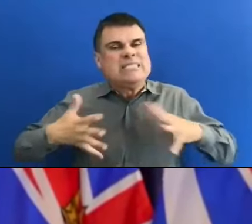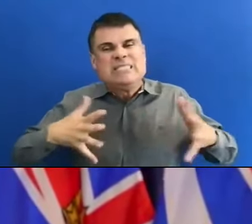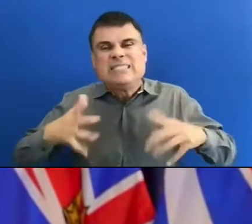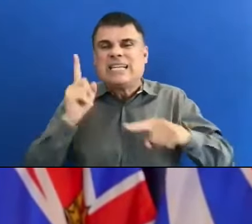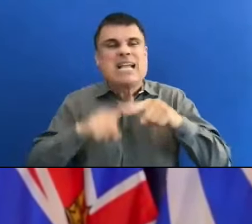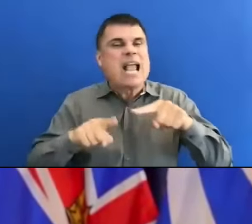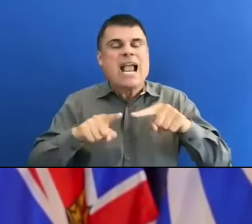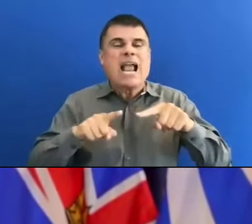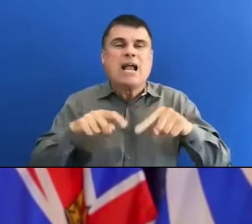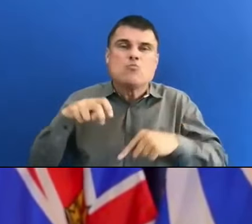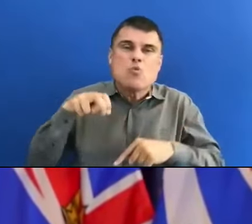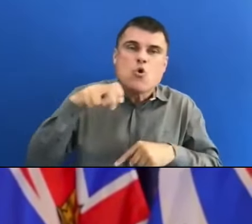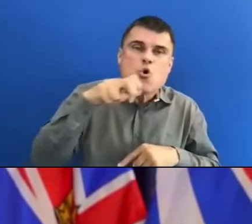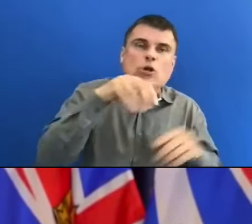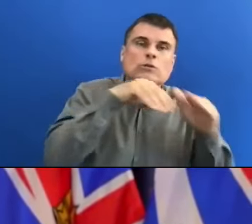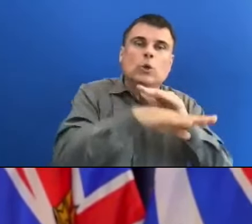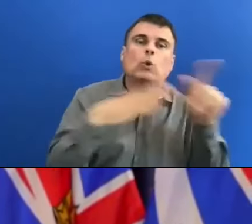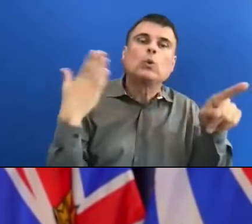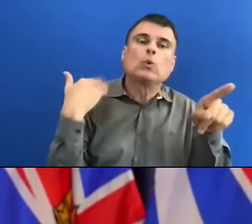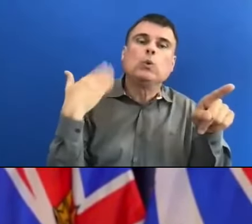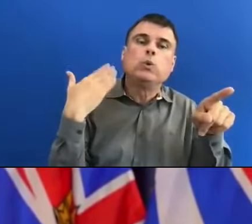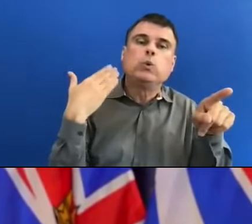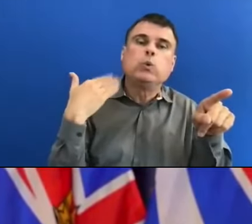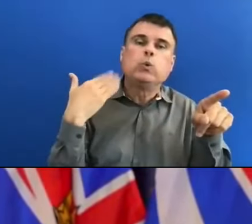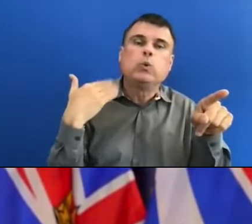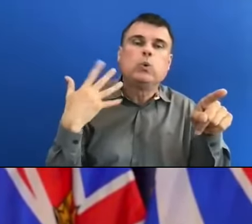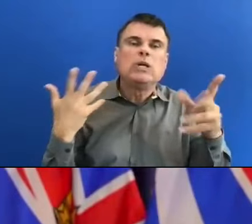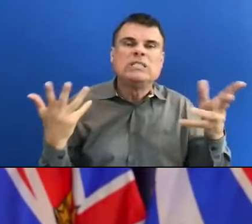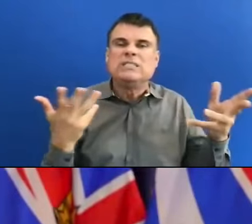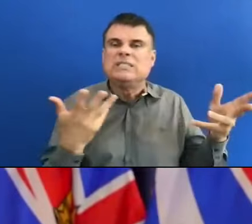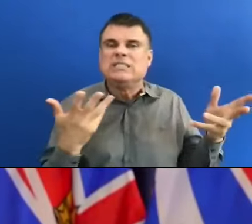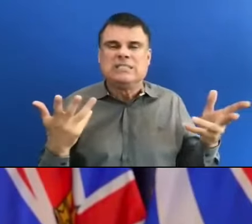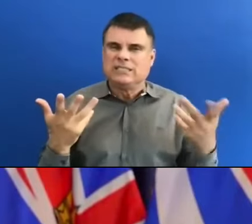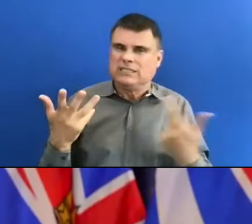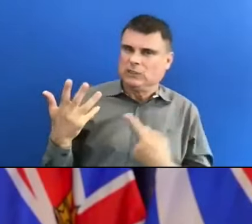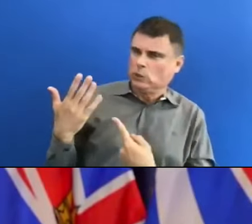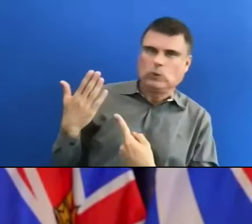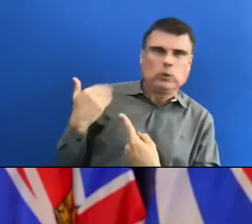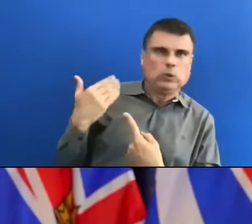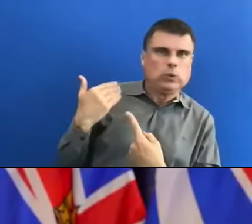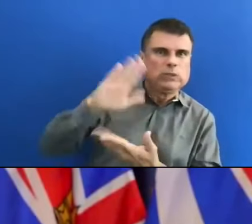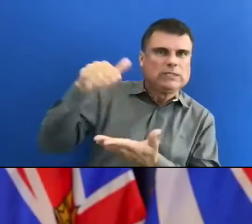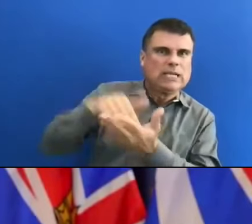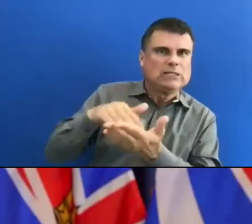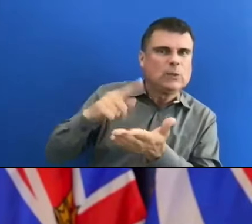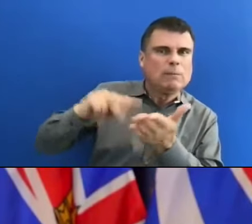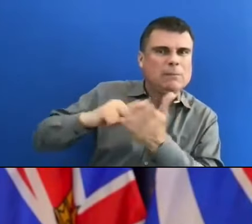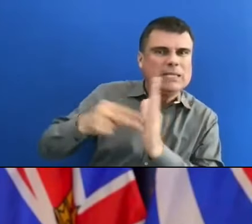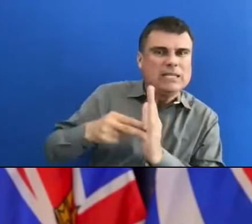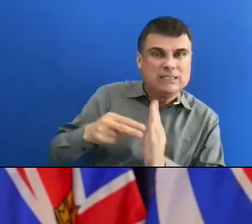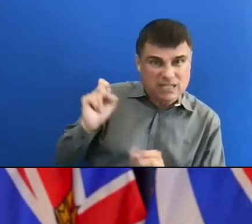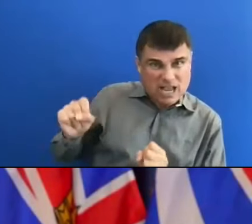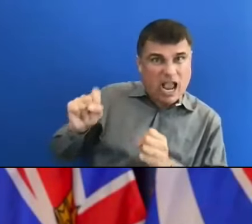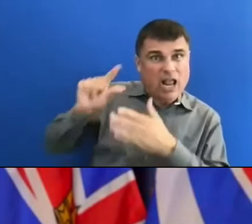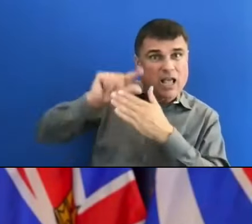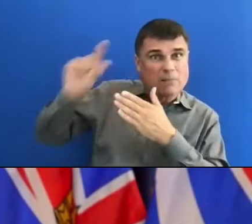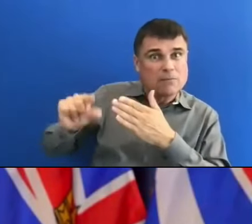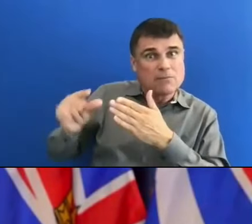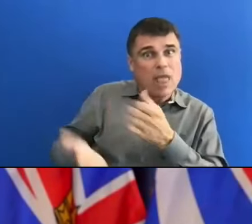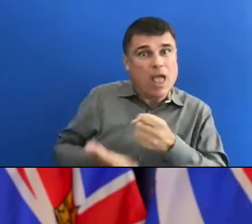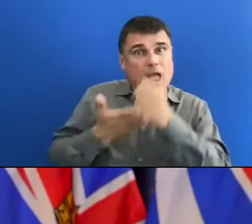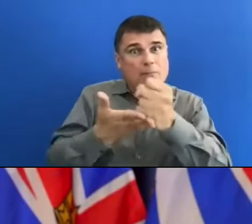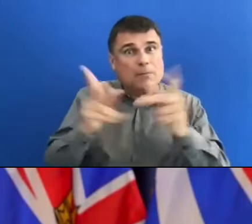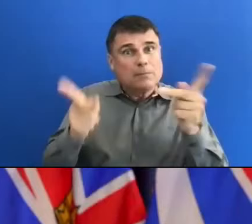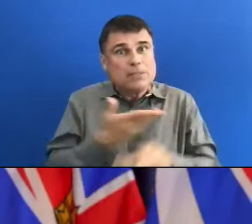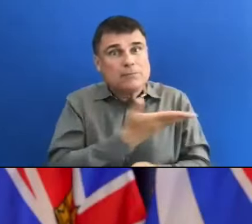centres. So I'm wondering if there's more that the province could have done to help the people of British Columbia during this time. Should there have